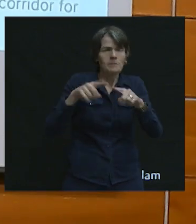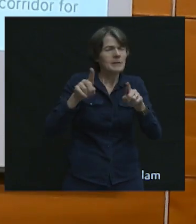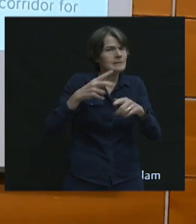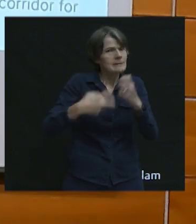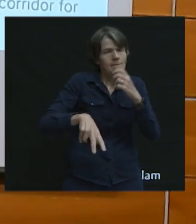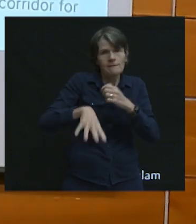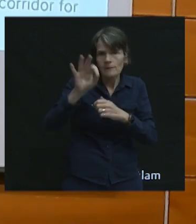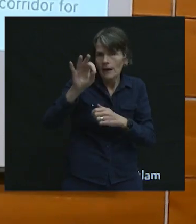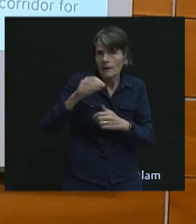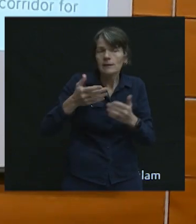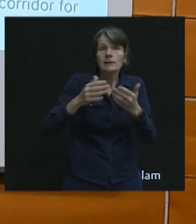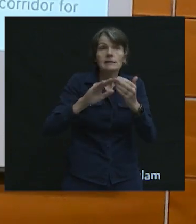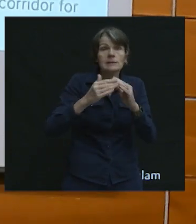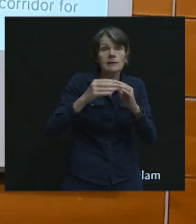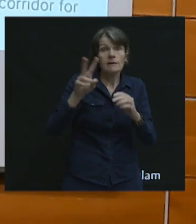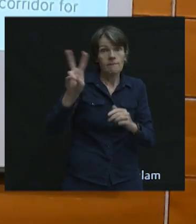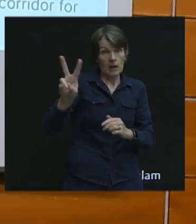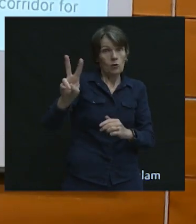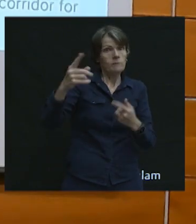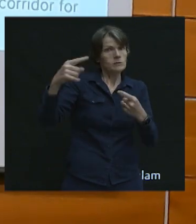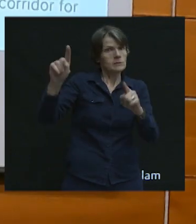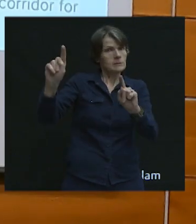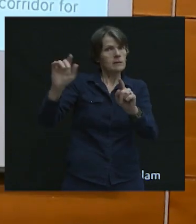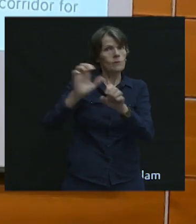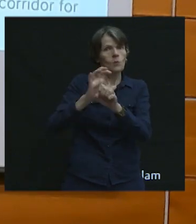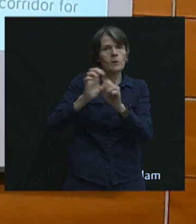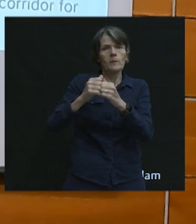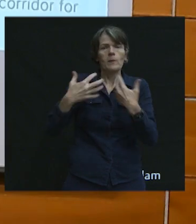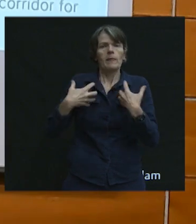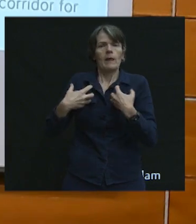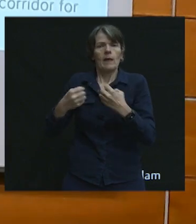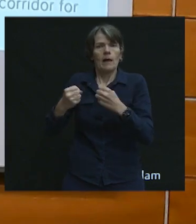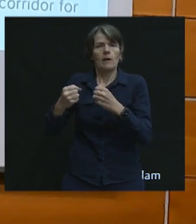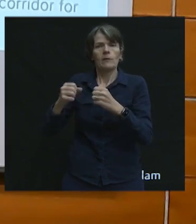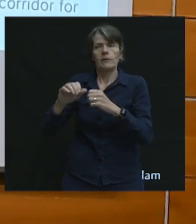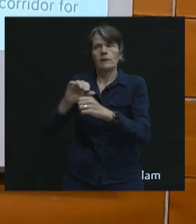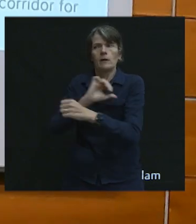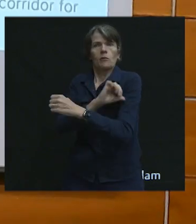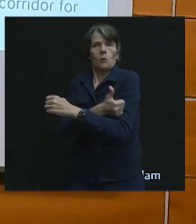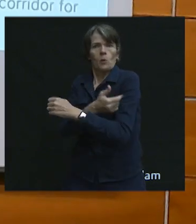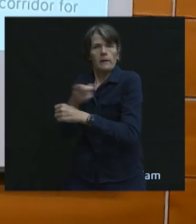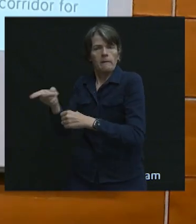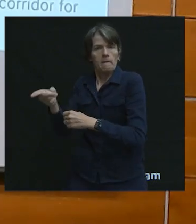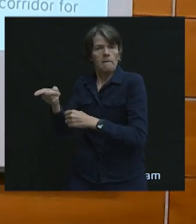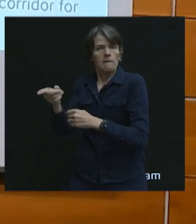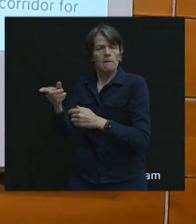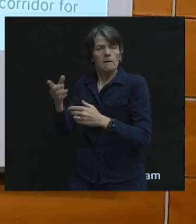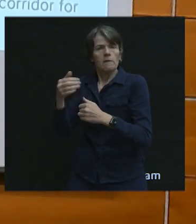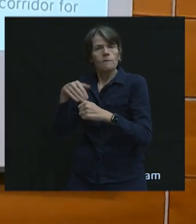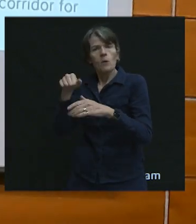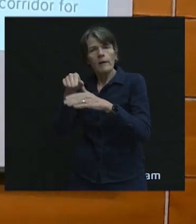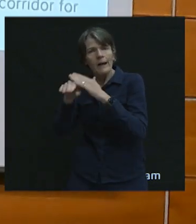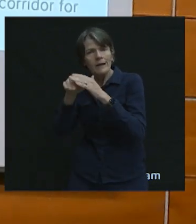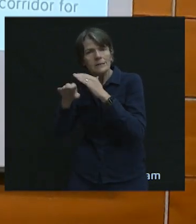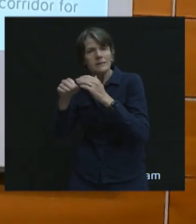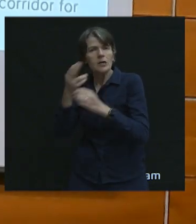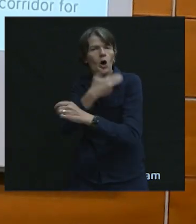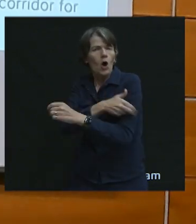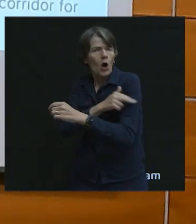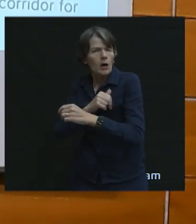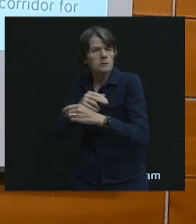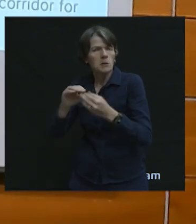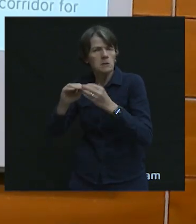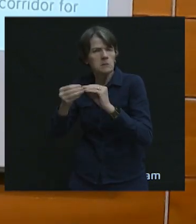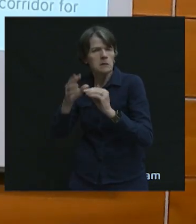The City of Vancouver has been fairly successful in working with the health authority there to have access to hospitalization data. And that's another